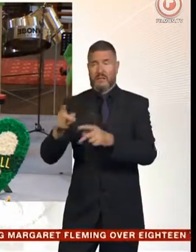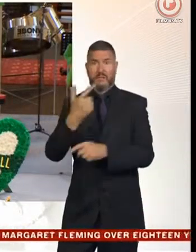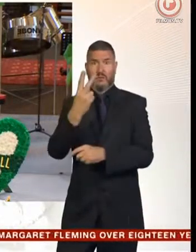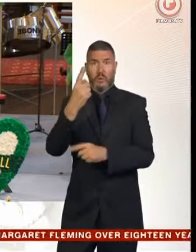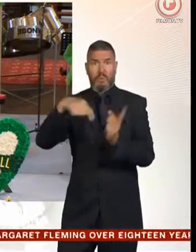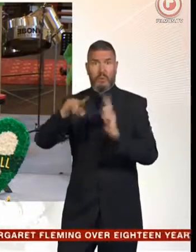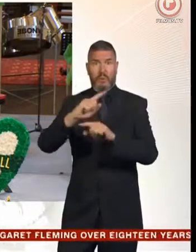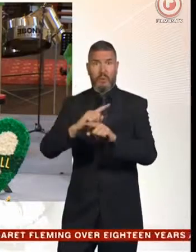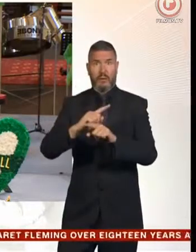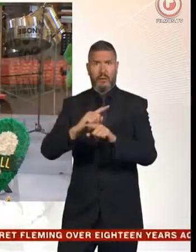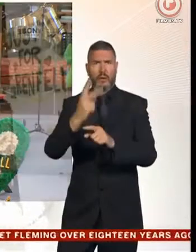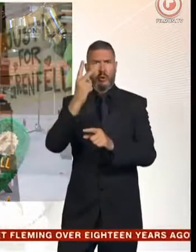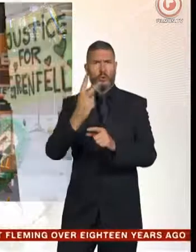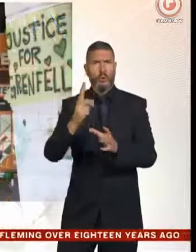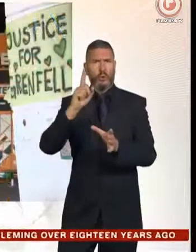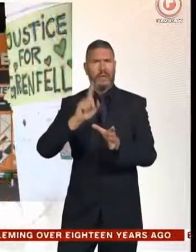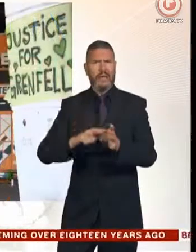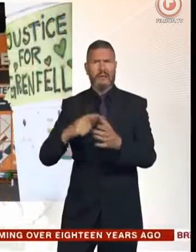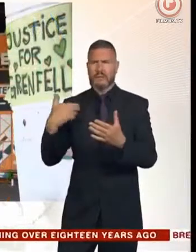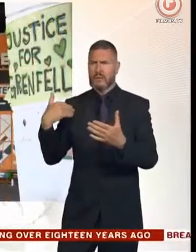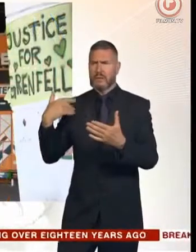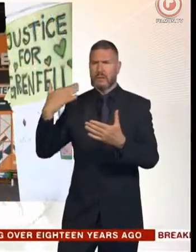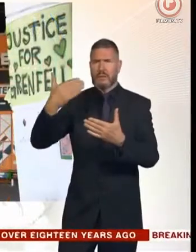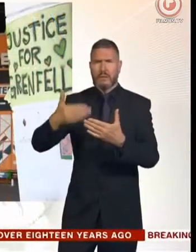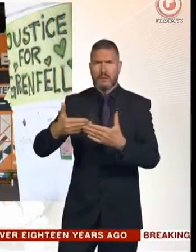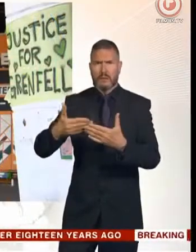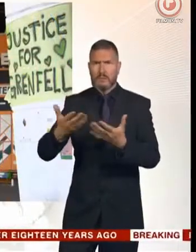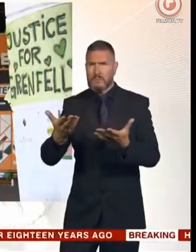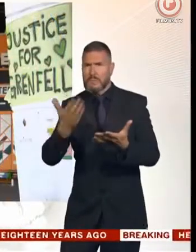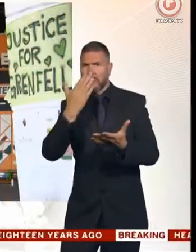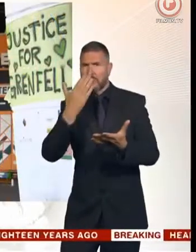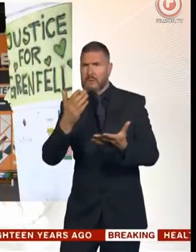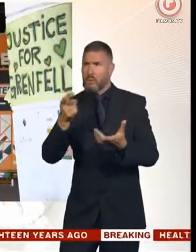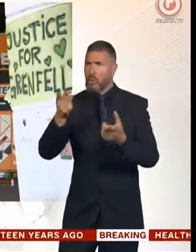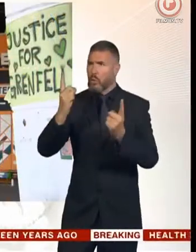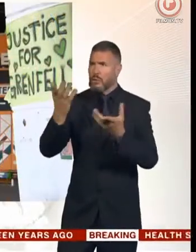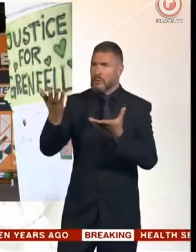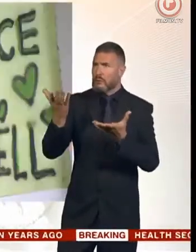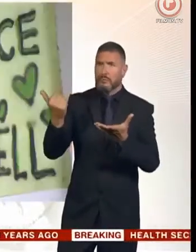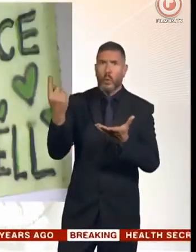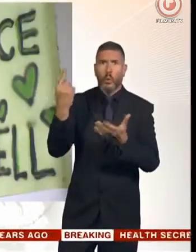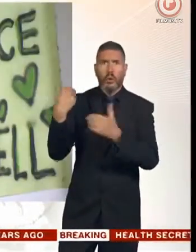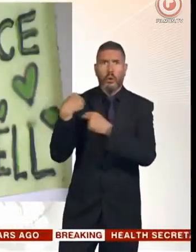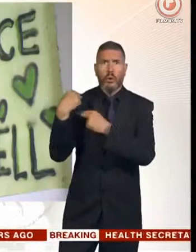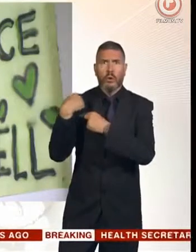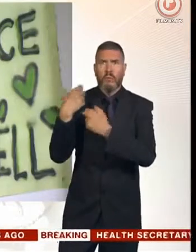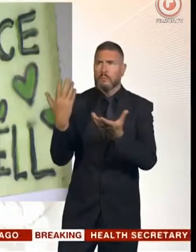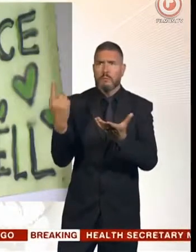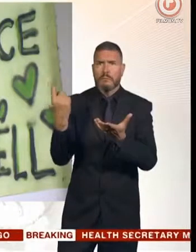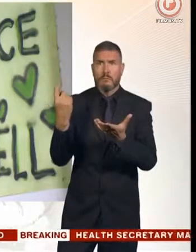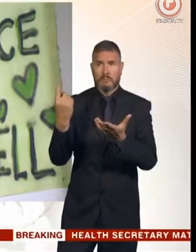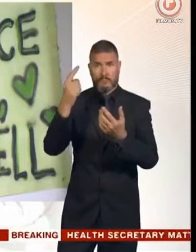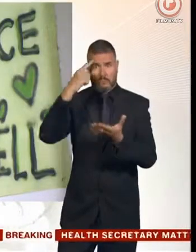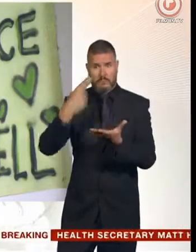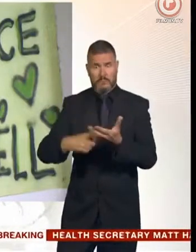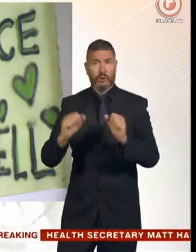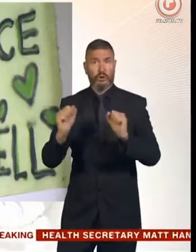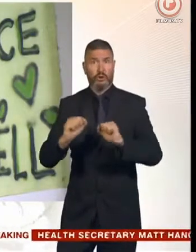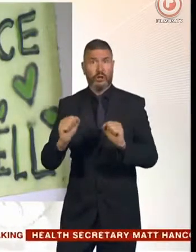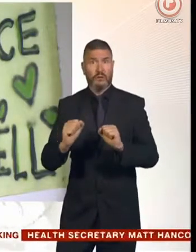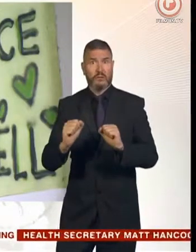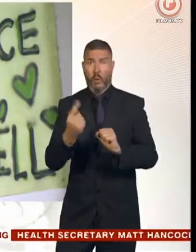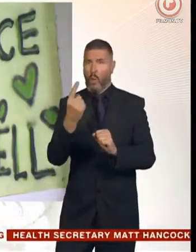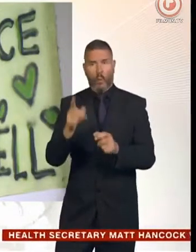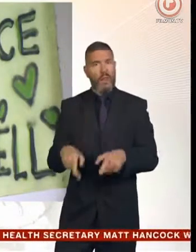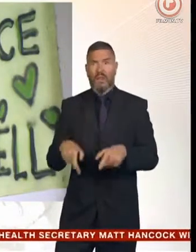The two years on, we seem still no clearer on where responsibility lies. And where buildings across